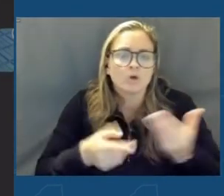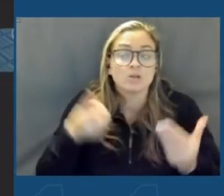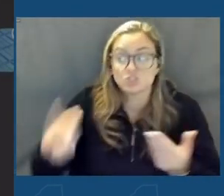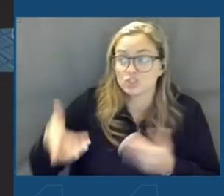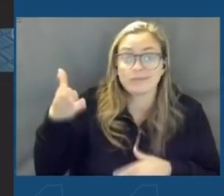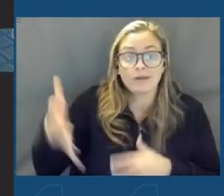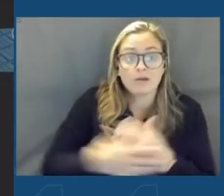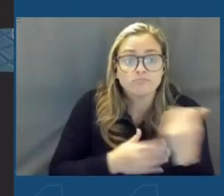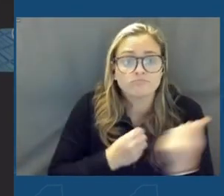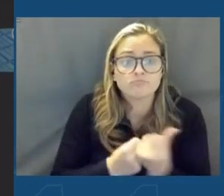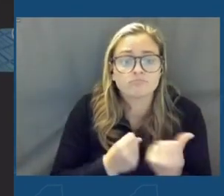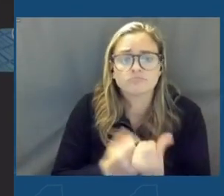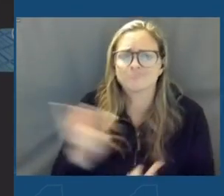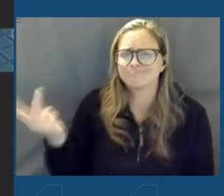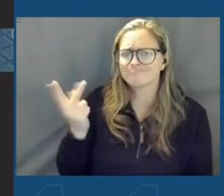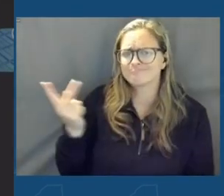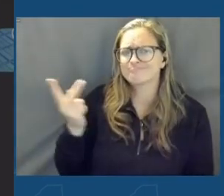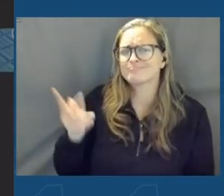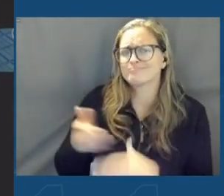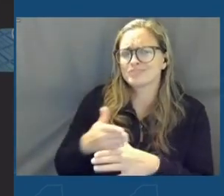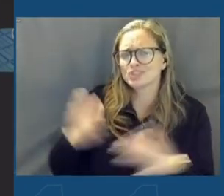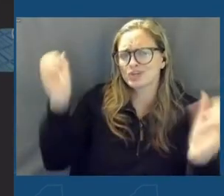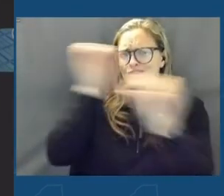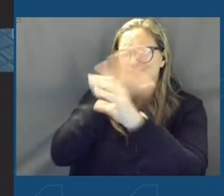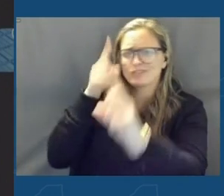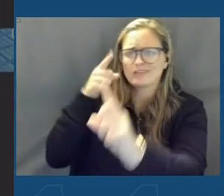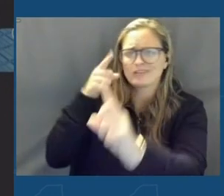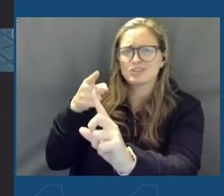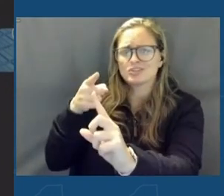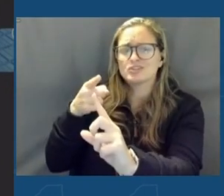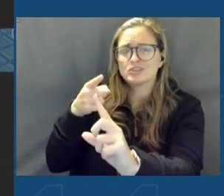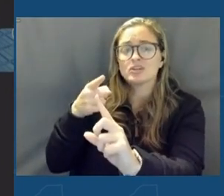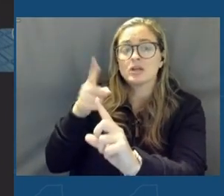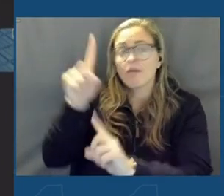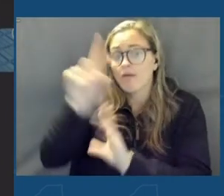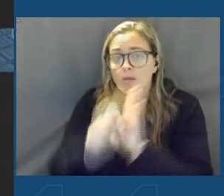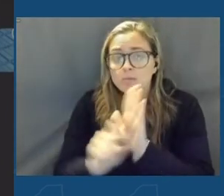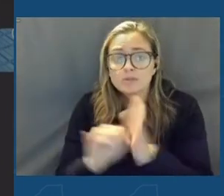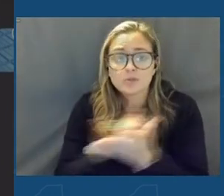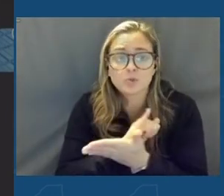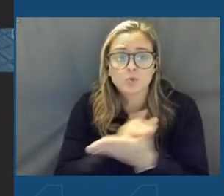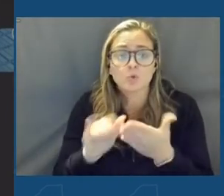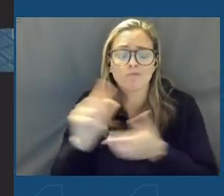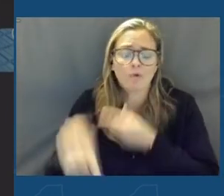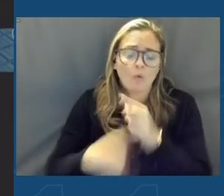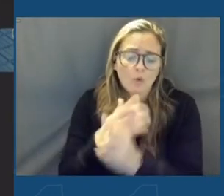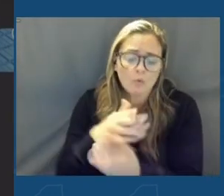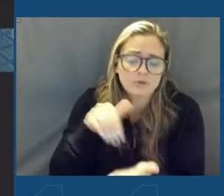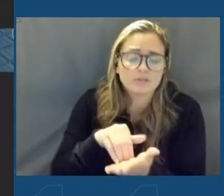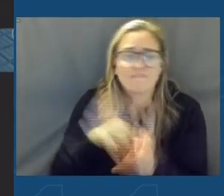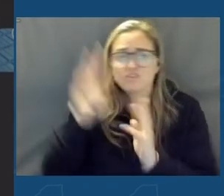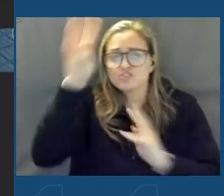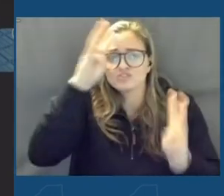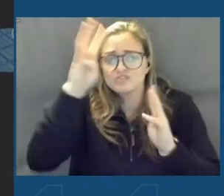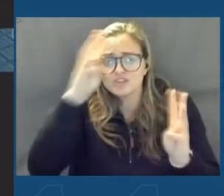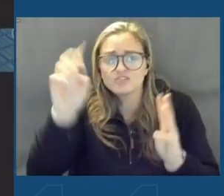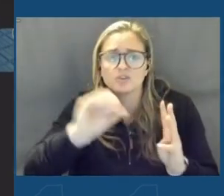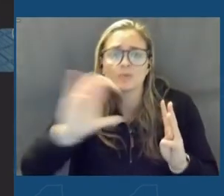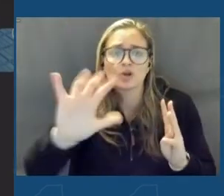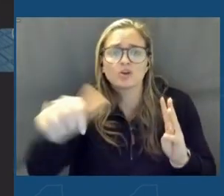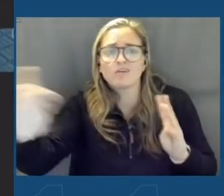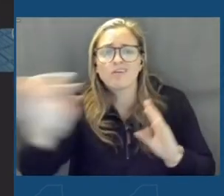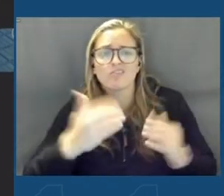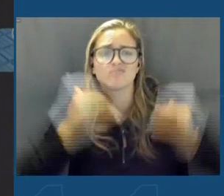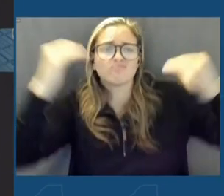She and I shared a vision to make up state New York a global center for innovation and semiconductor and other advanced